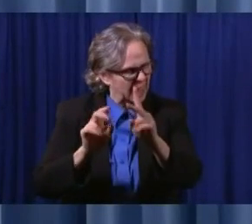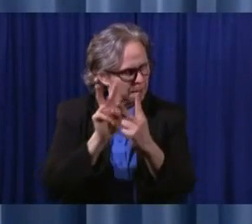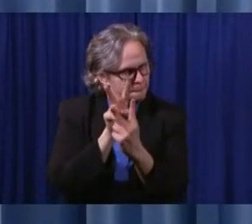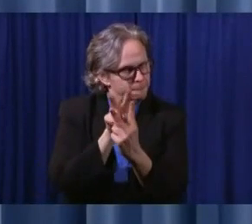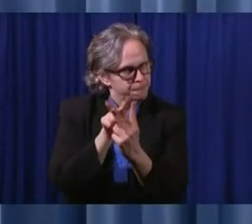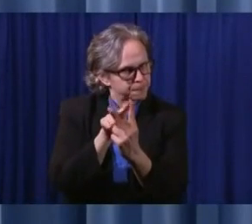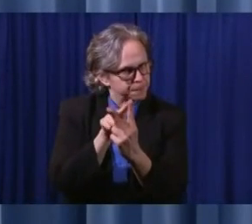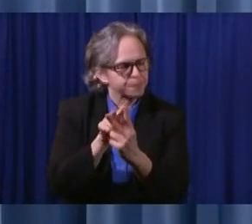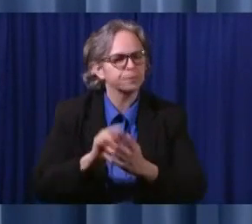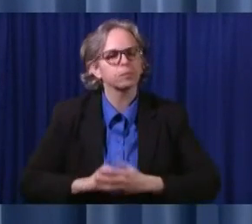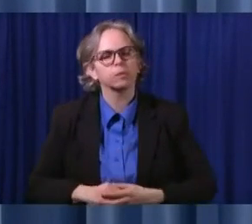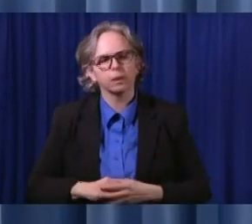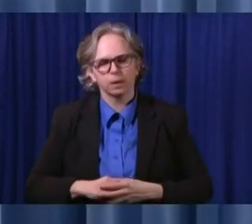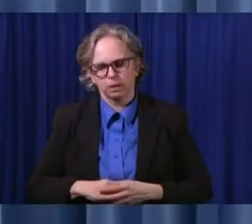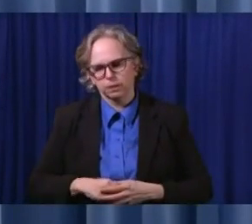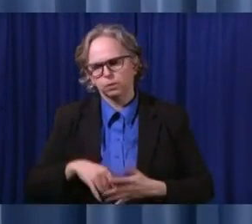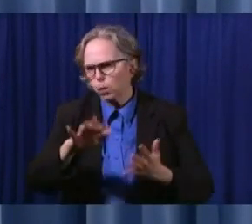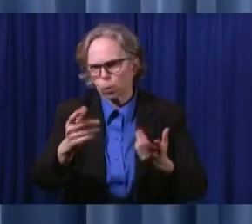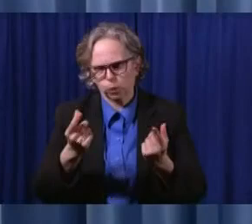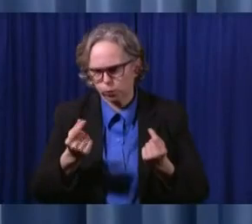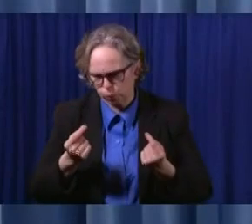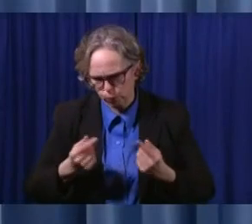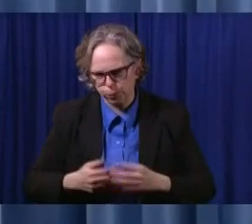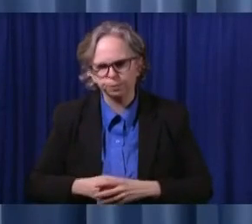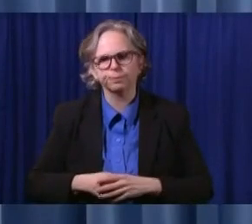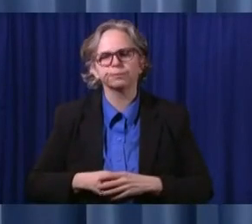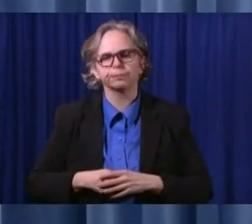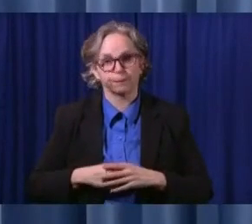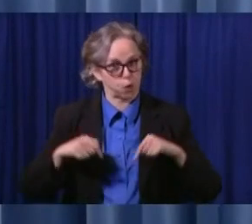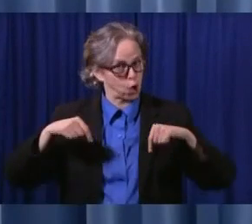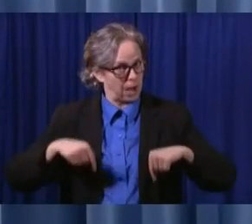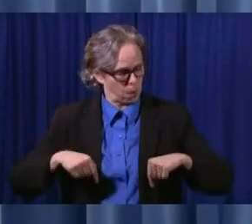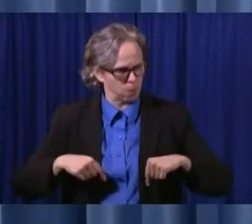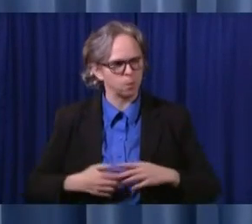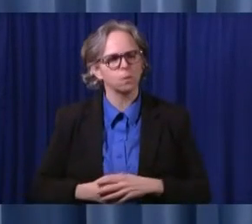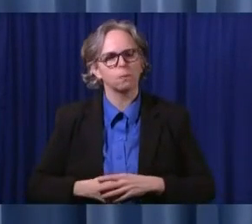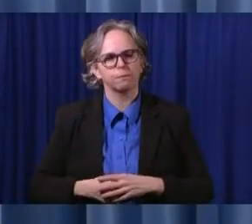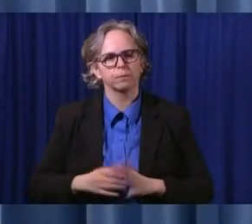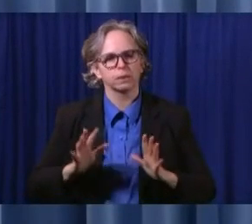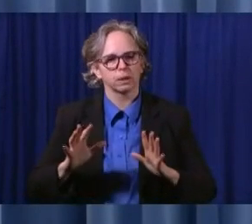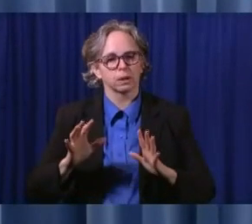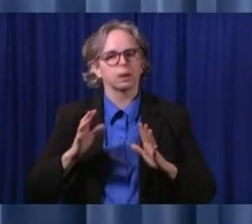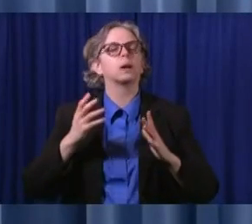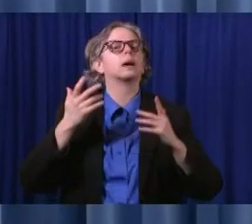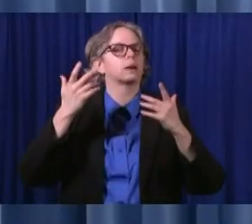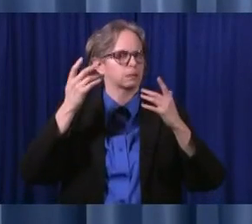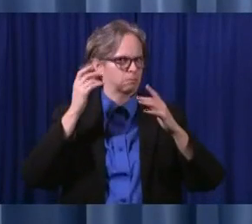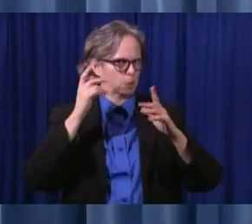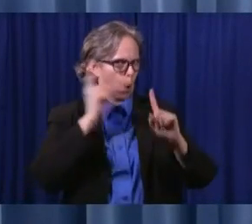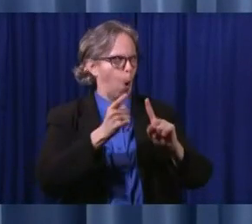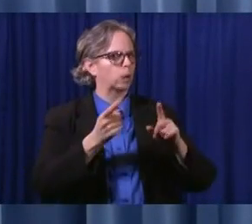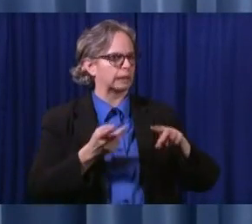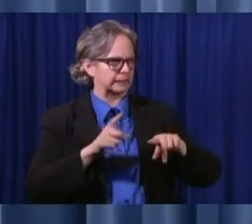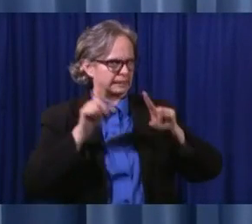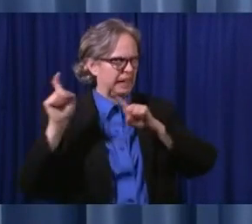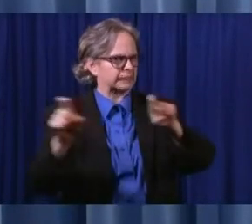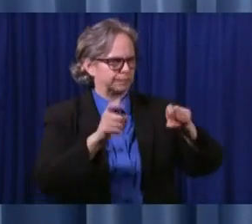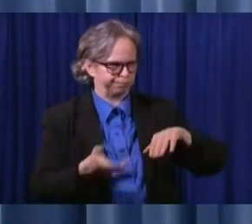are now starting to become much more aggressive because we have the testing, National Guard will start on Monday.